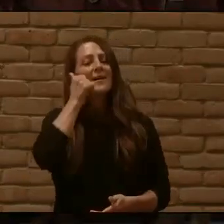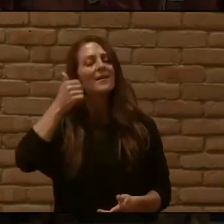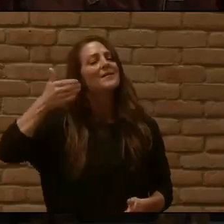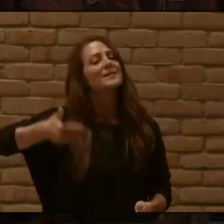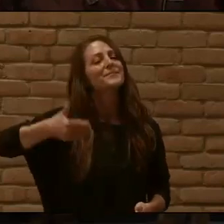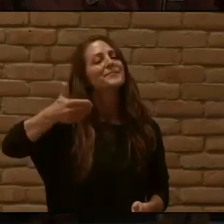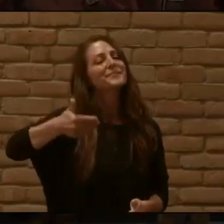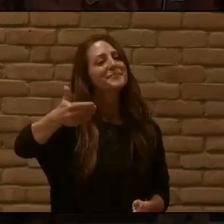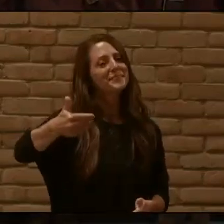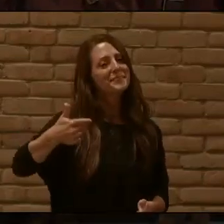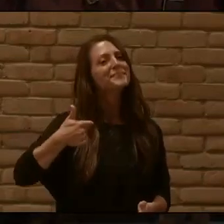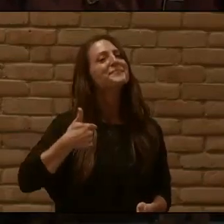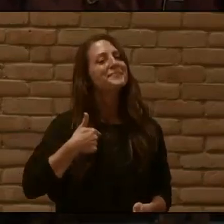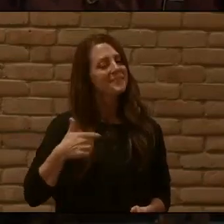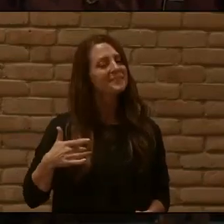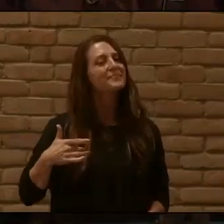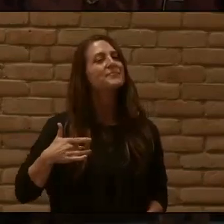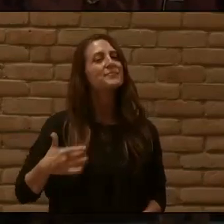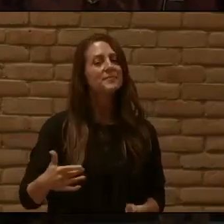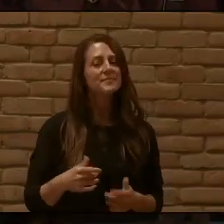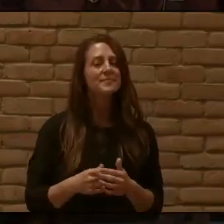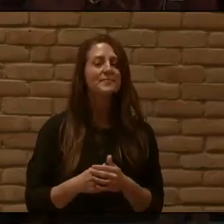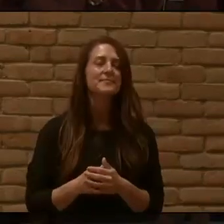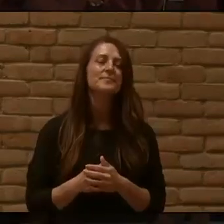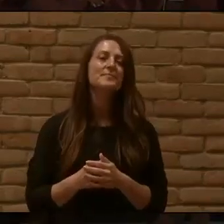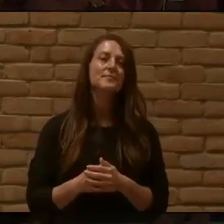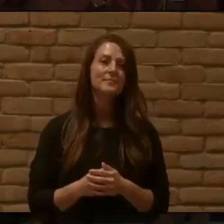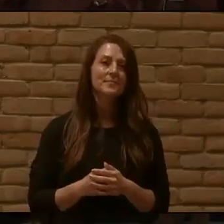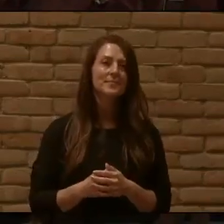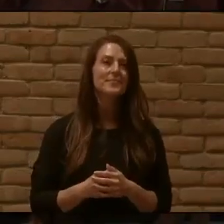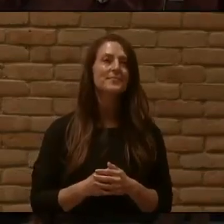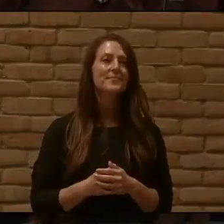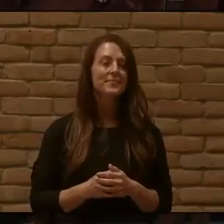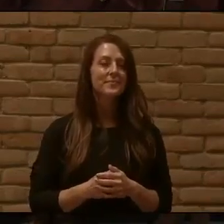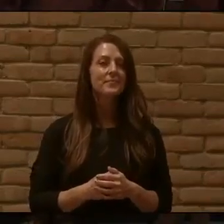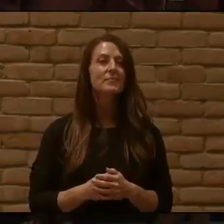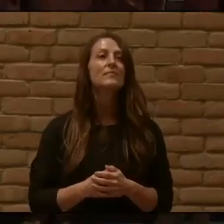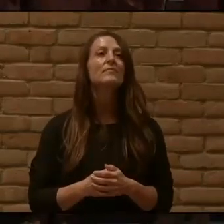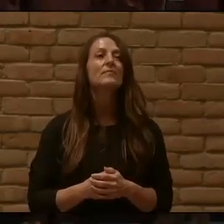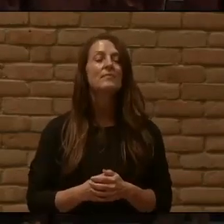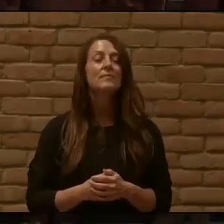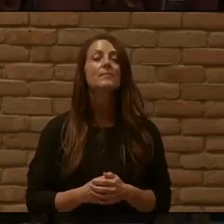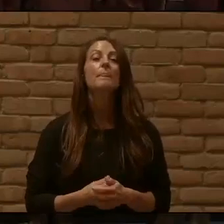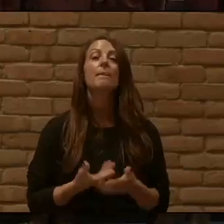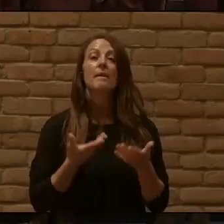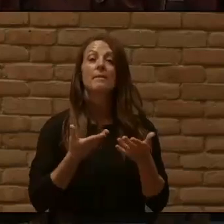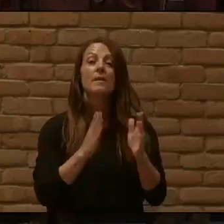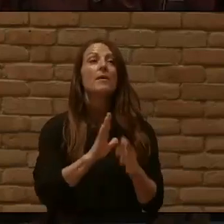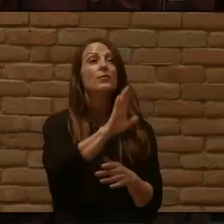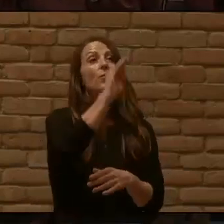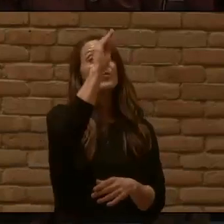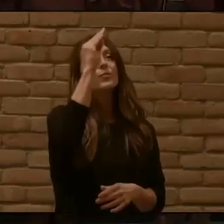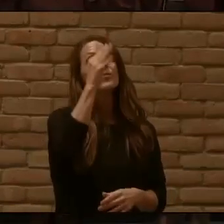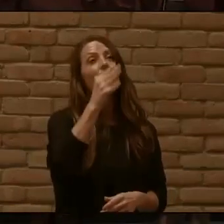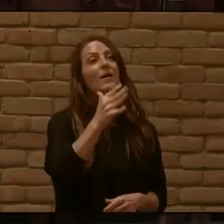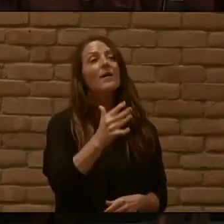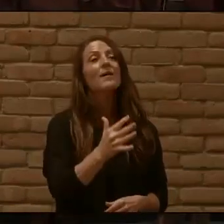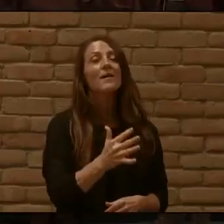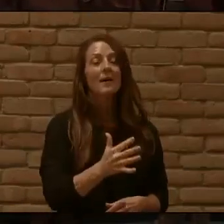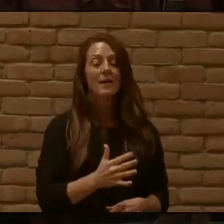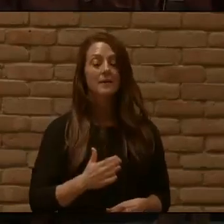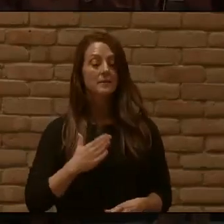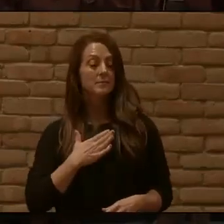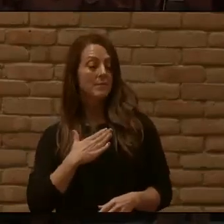Daily I'm constrained to be Let that grace